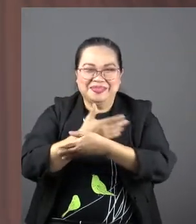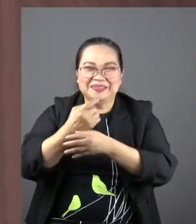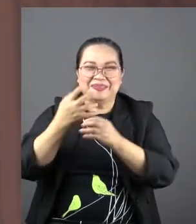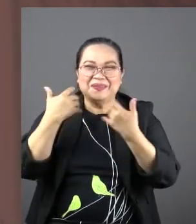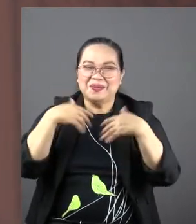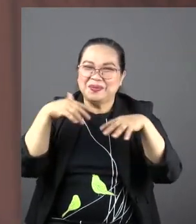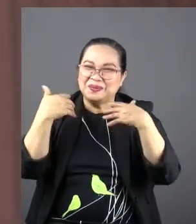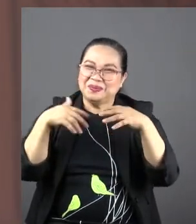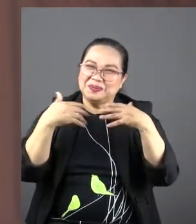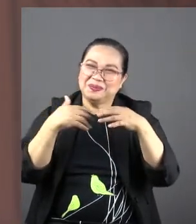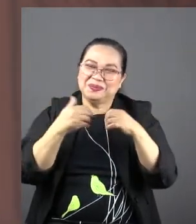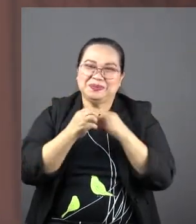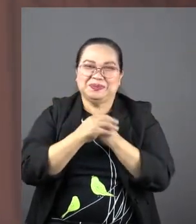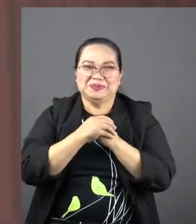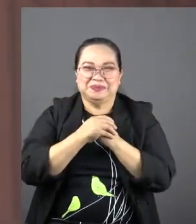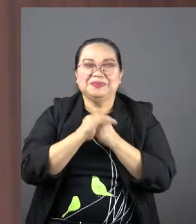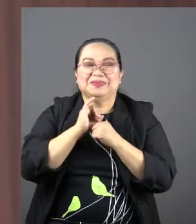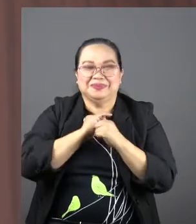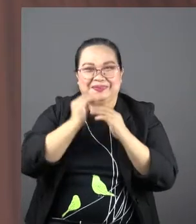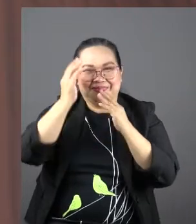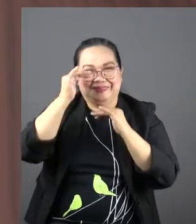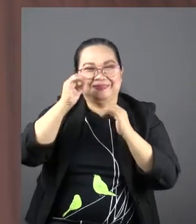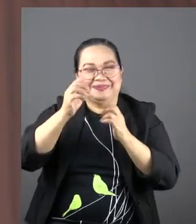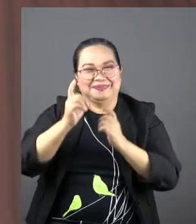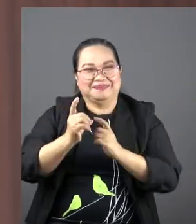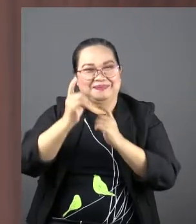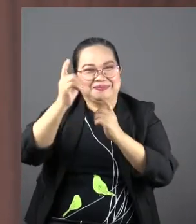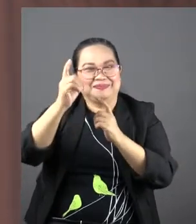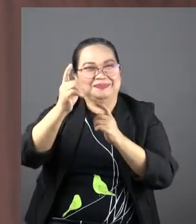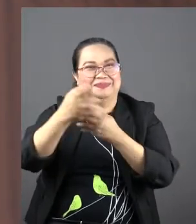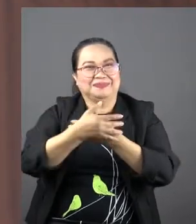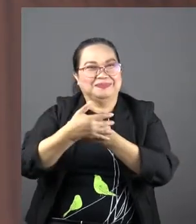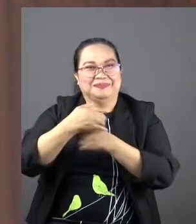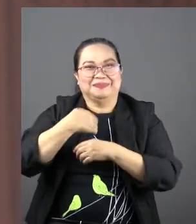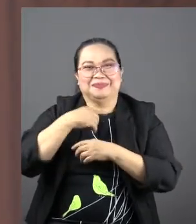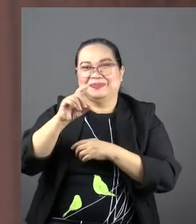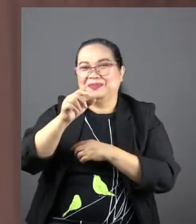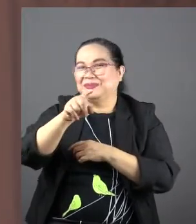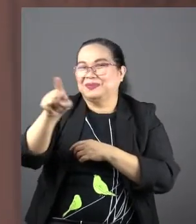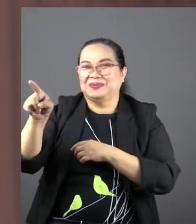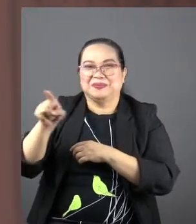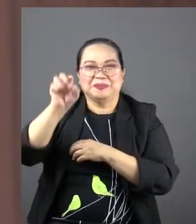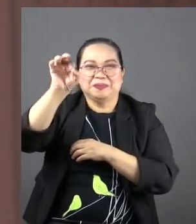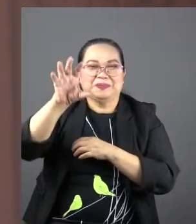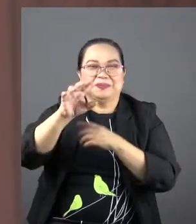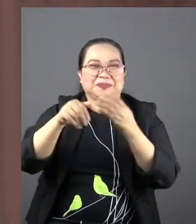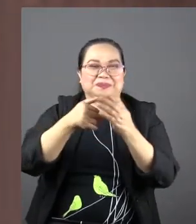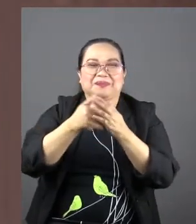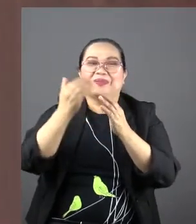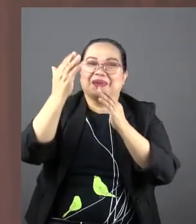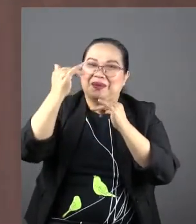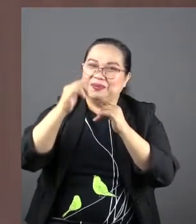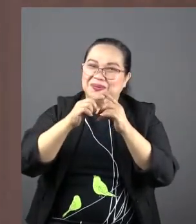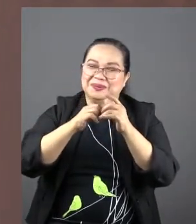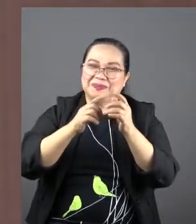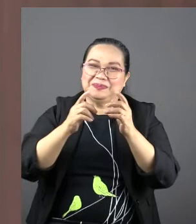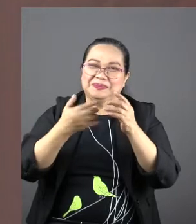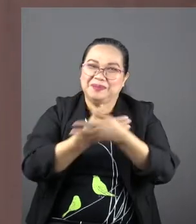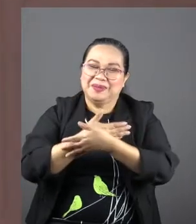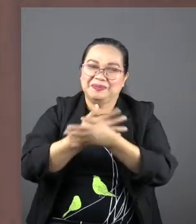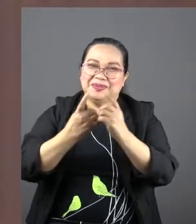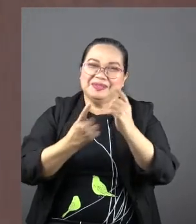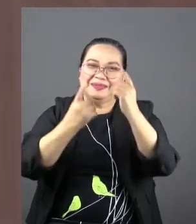And I told him, I hope we can dedicate this baby. Whether I do it or one of the pastors or one of the elders, I hope we have this baby dedicated.